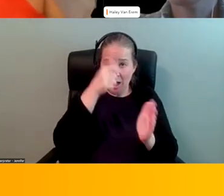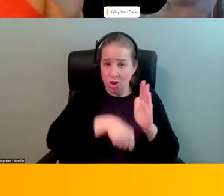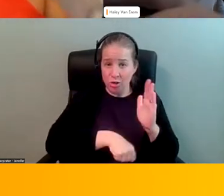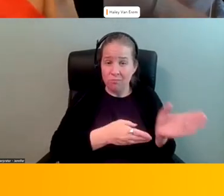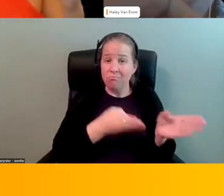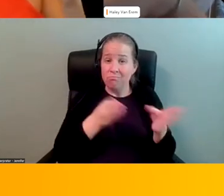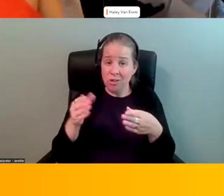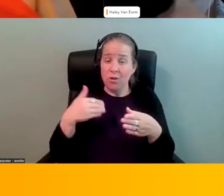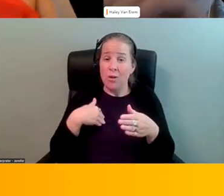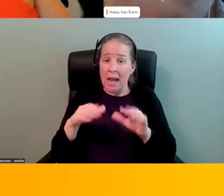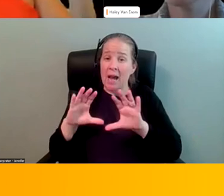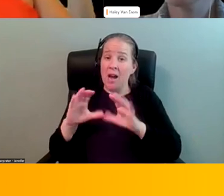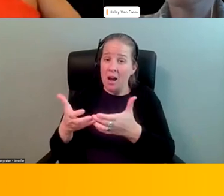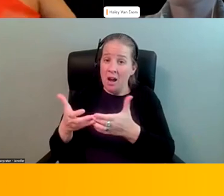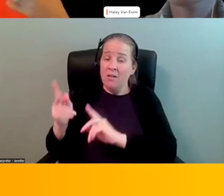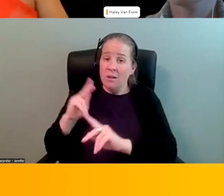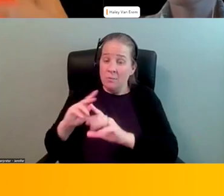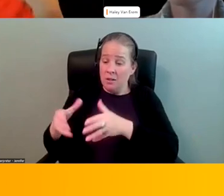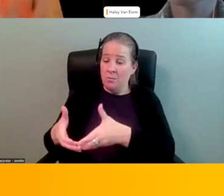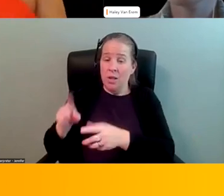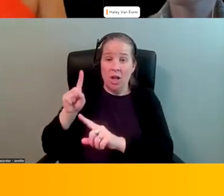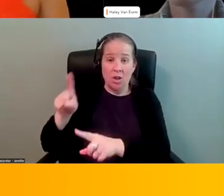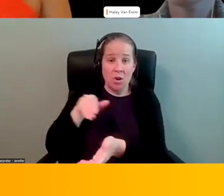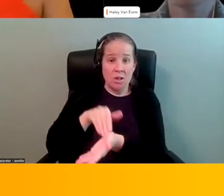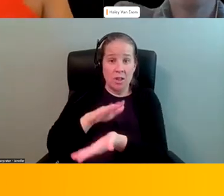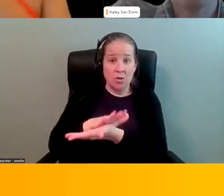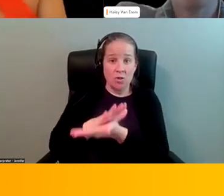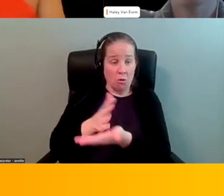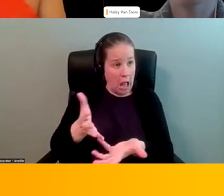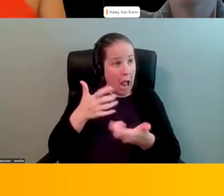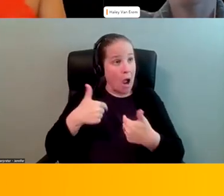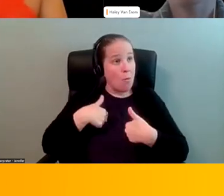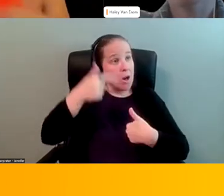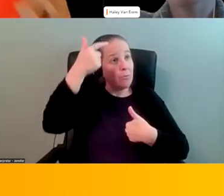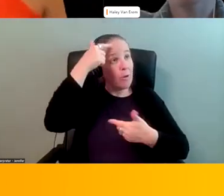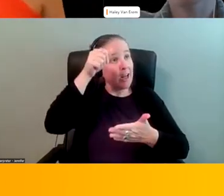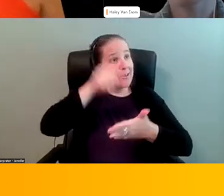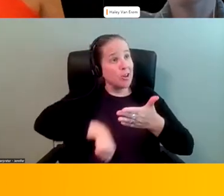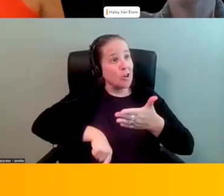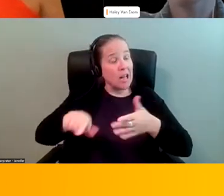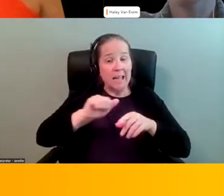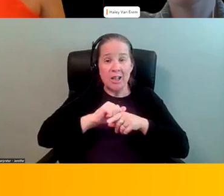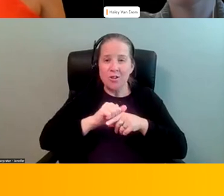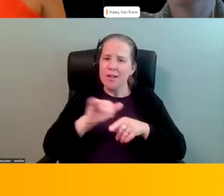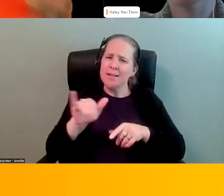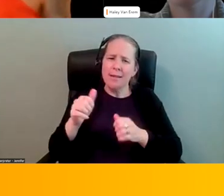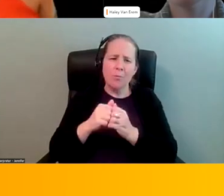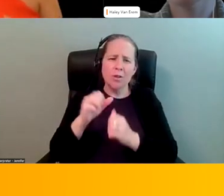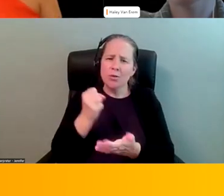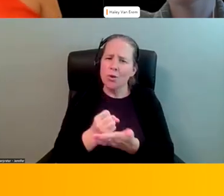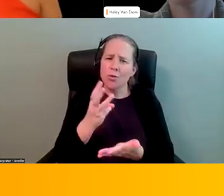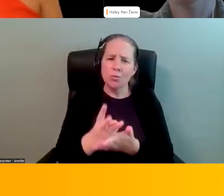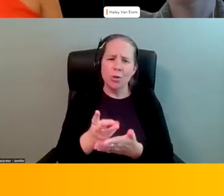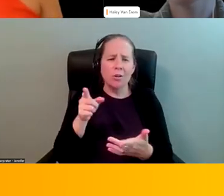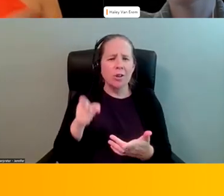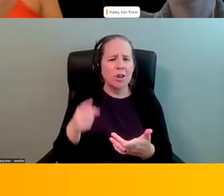is a group of people that they go into medical school and they're like i want to be a brain surgeon and that's what they trained for it's the same thing with social work if